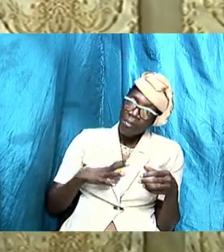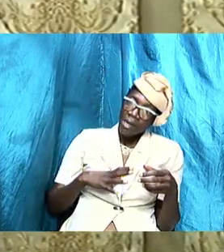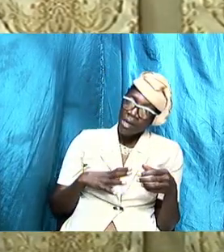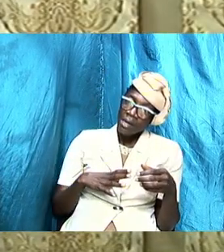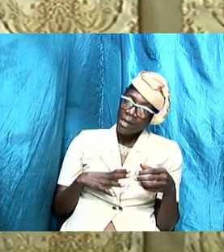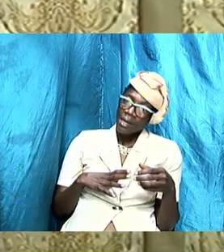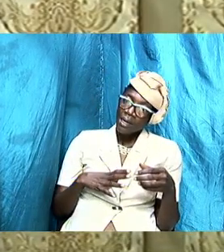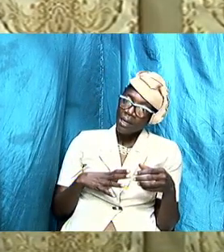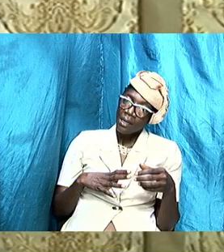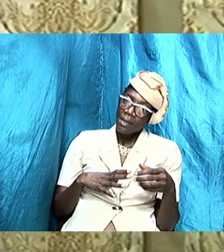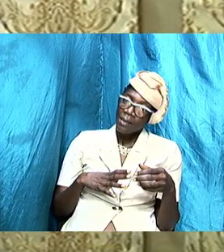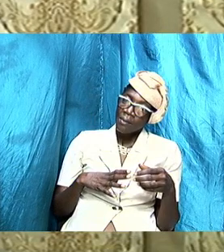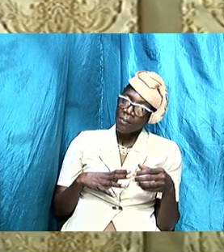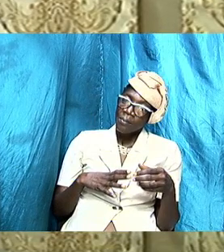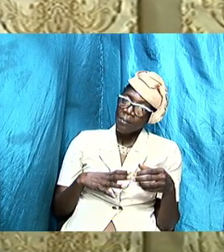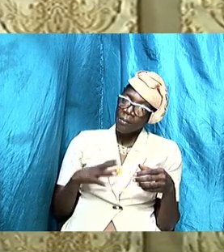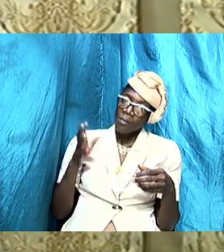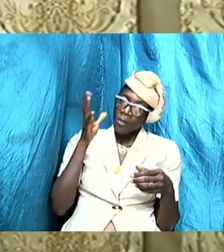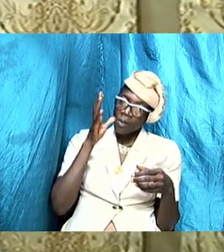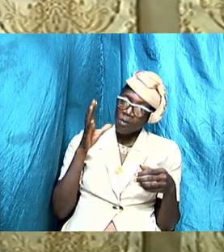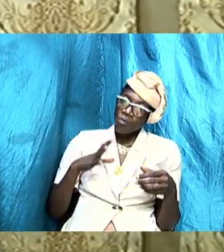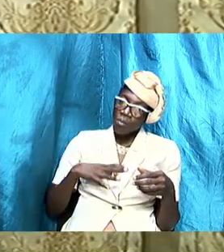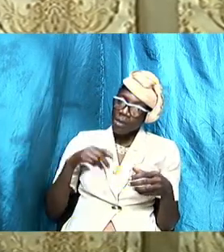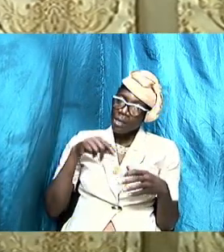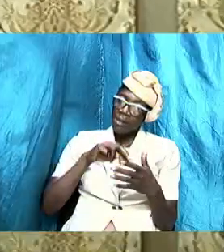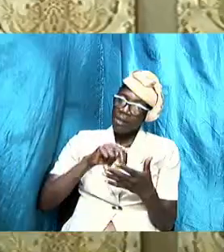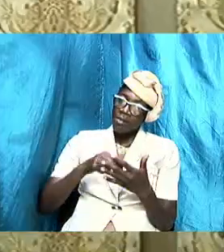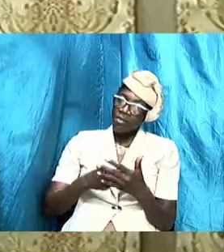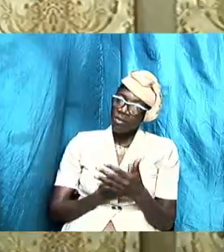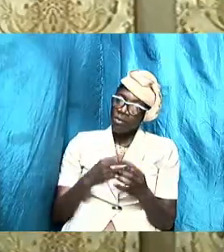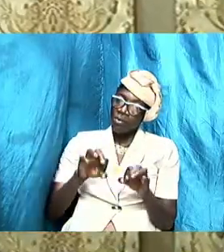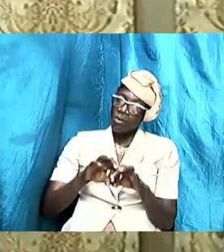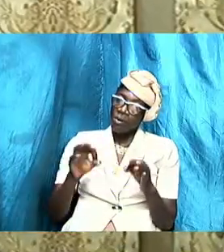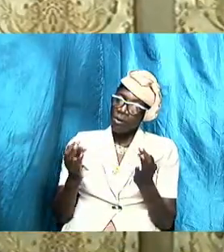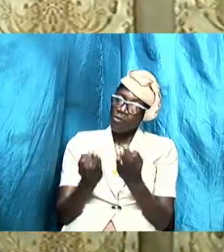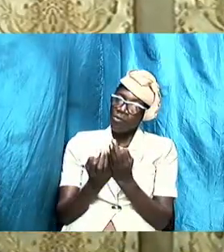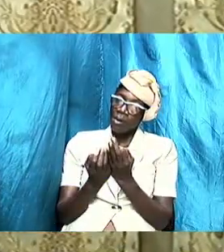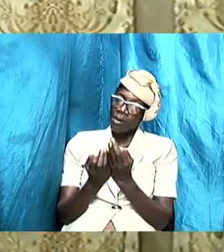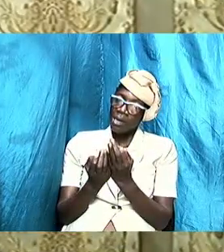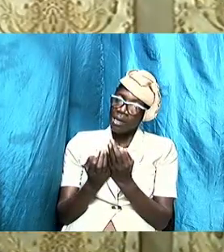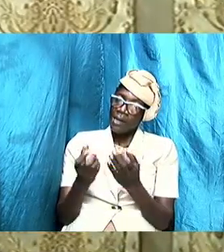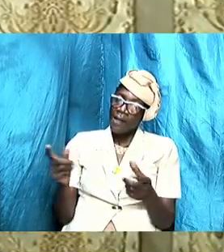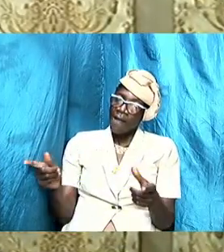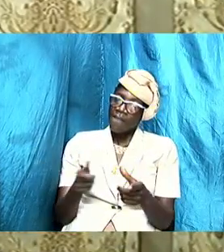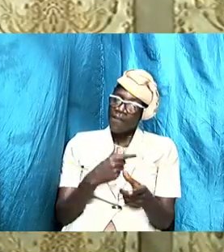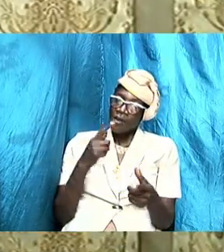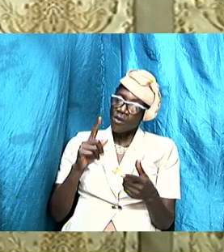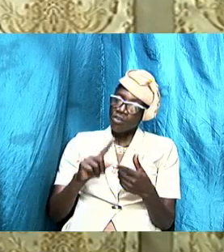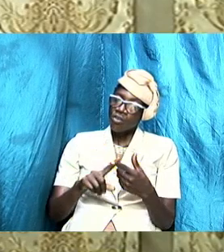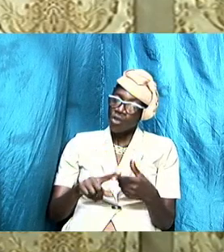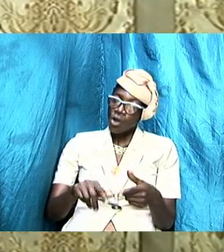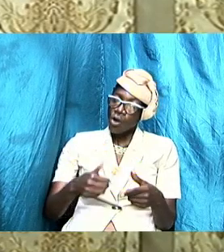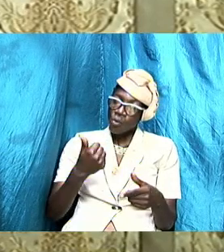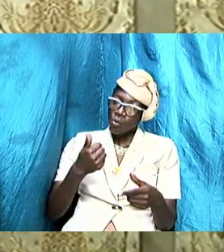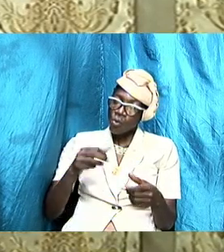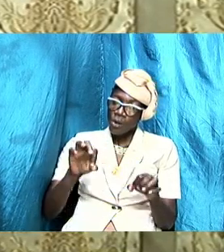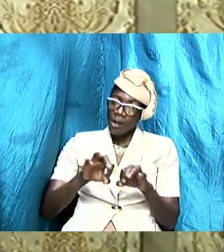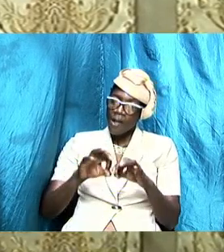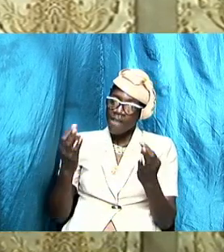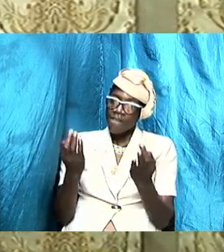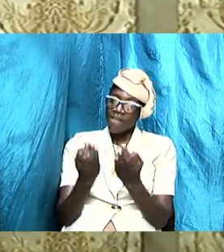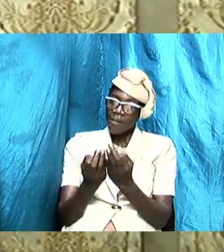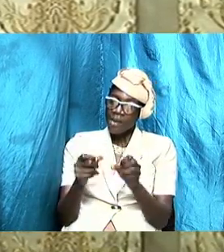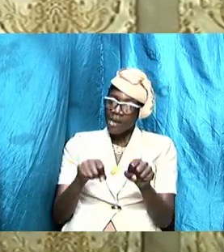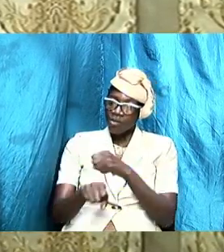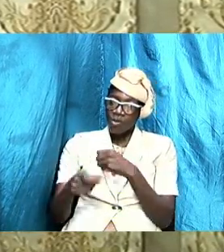structure is first to your own family so husband